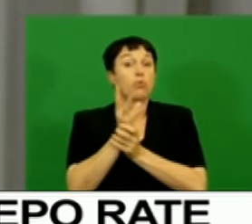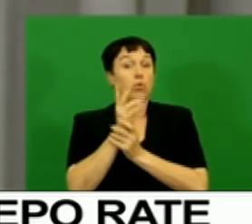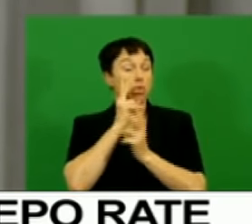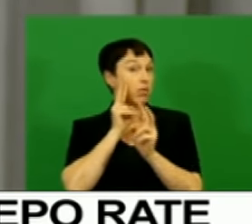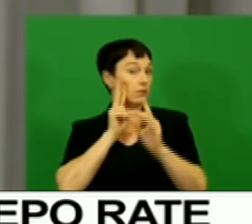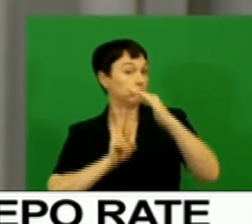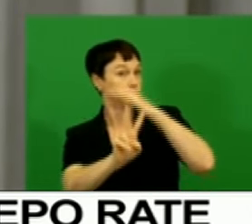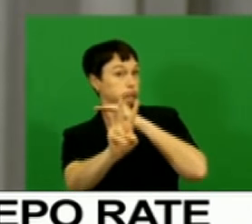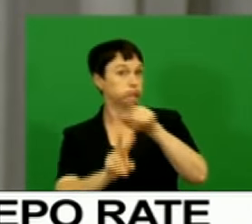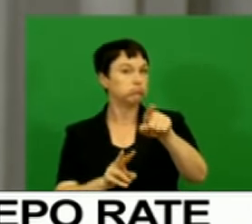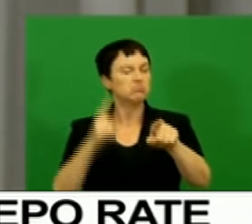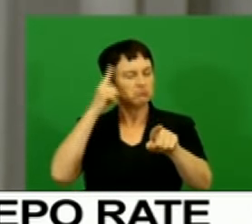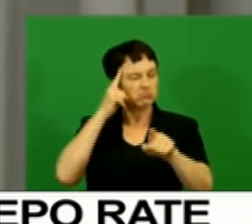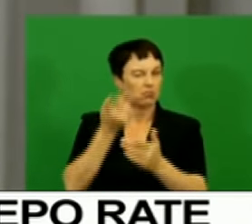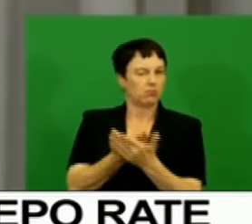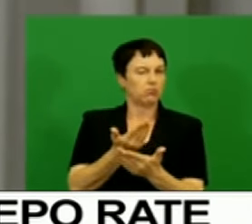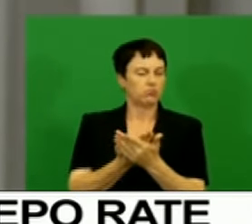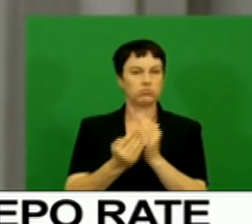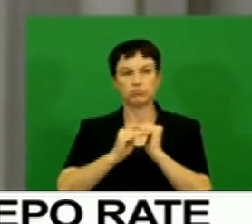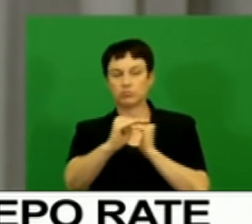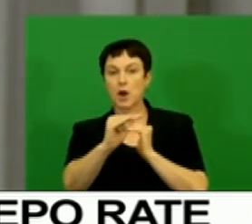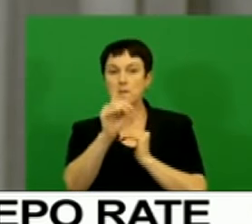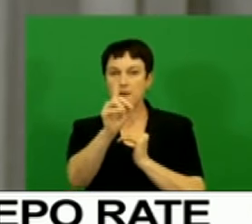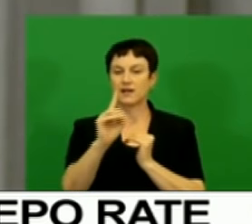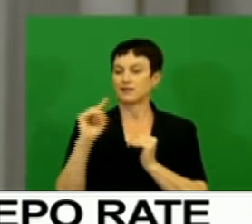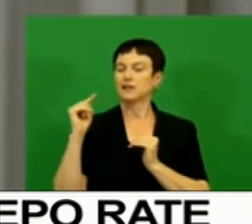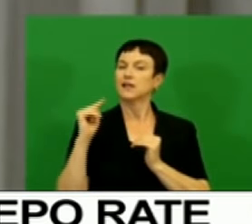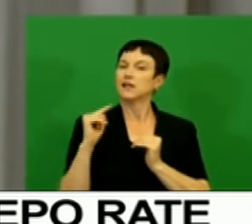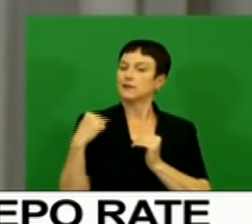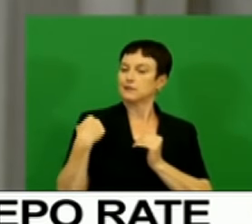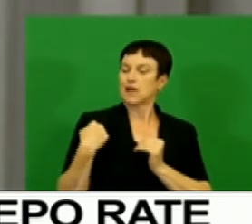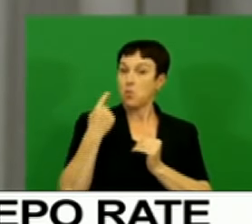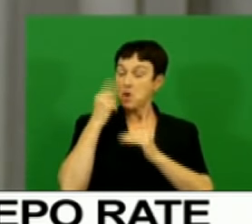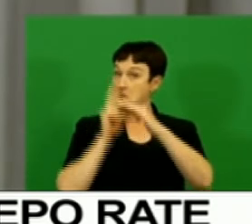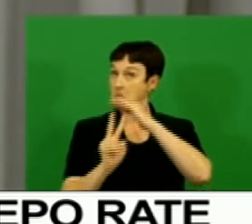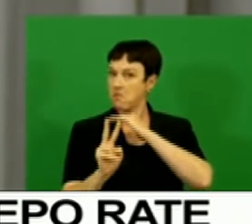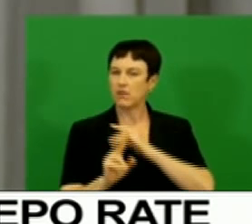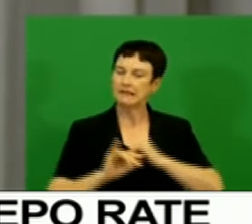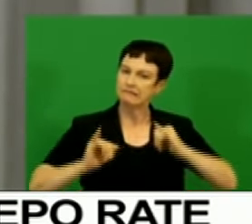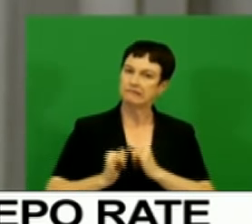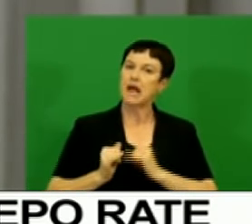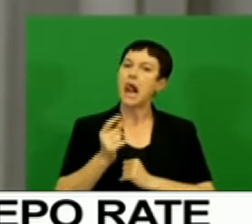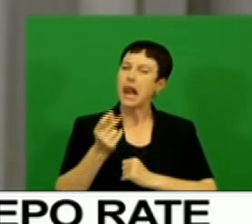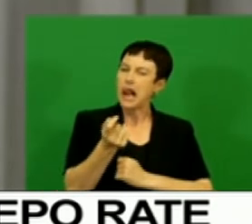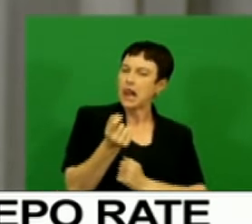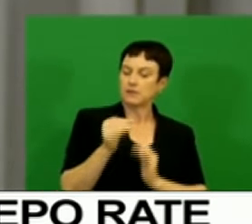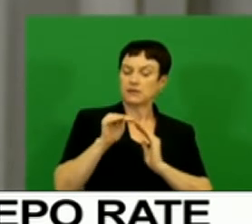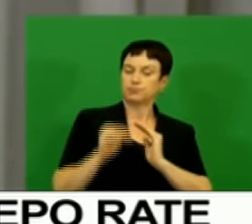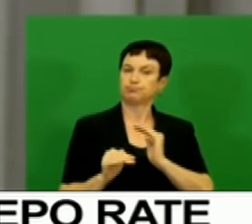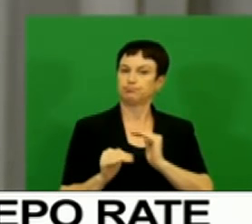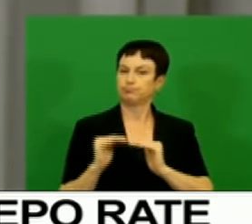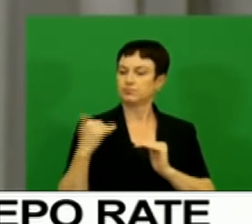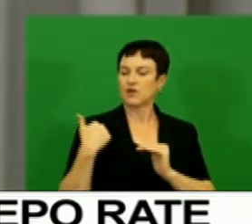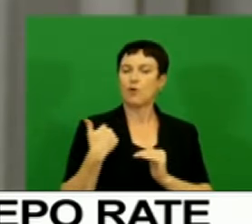a possible weaker outcome in the fourth quarter of 2016. While some improvement is anticipated